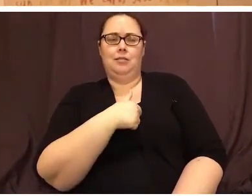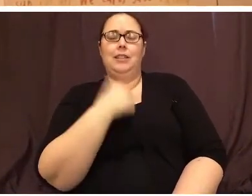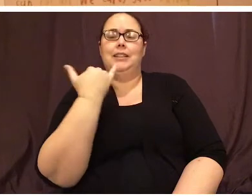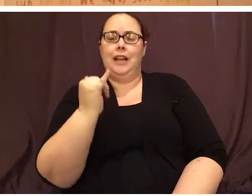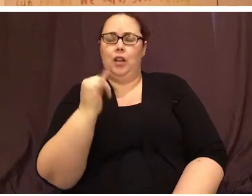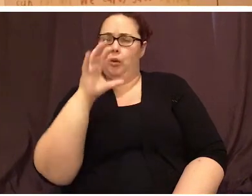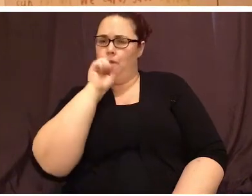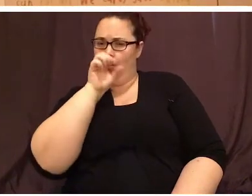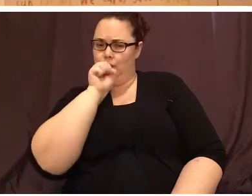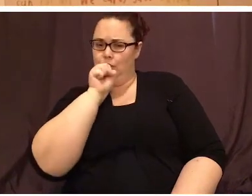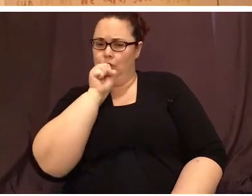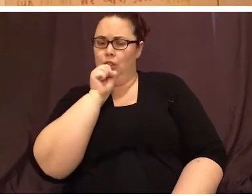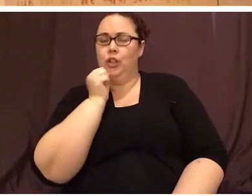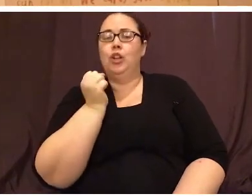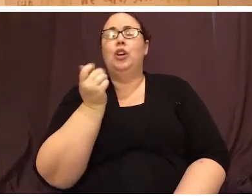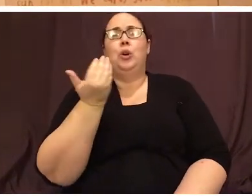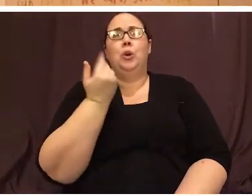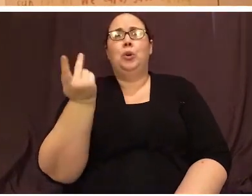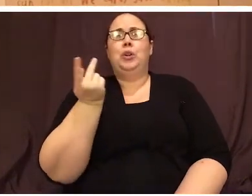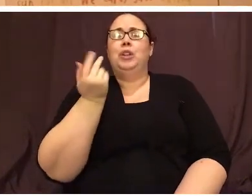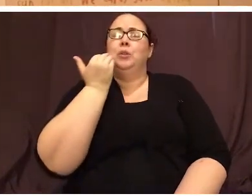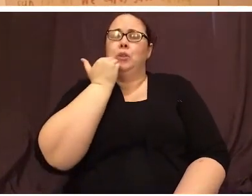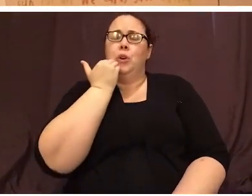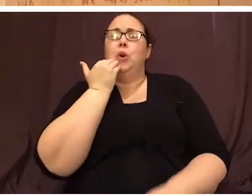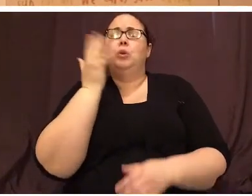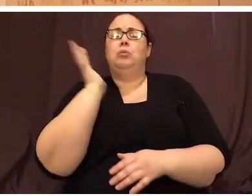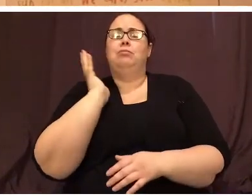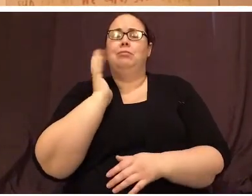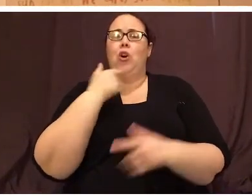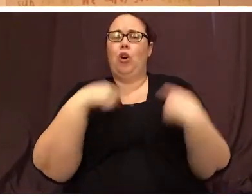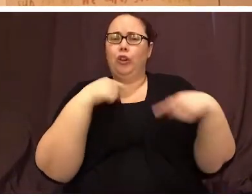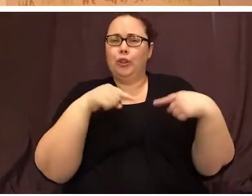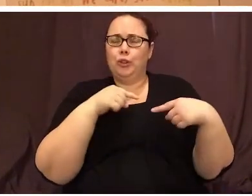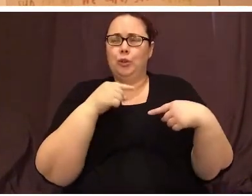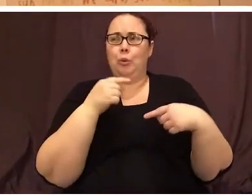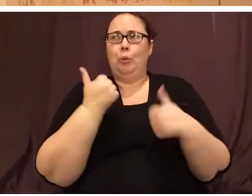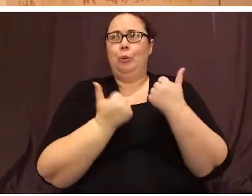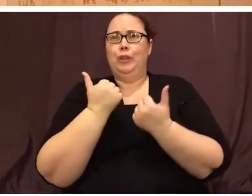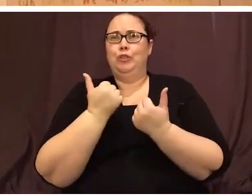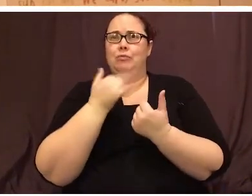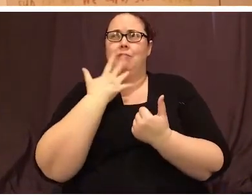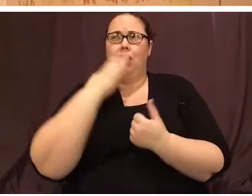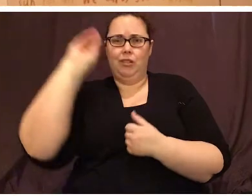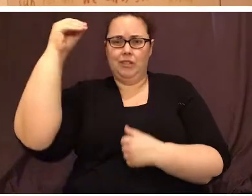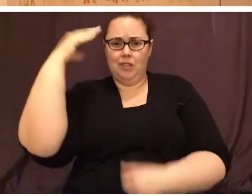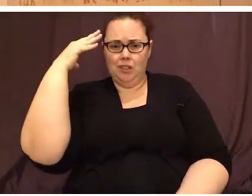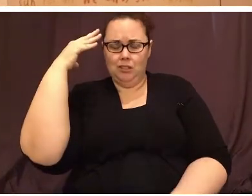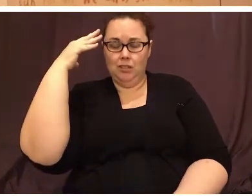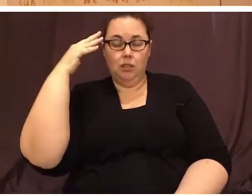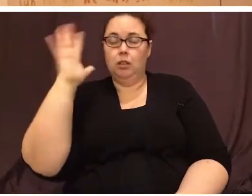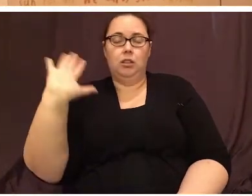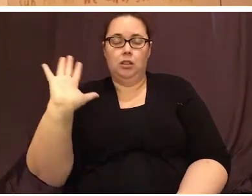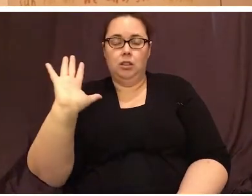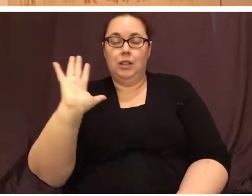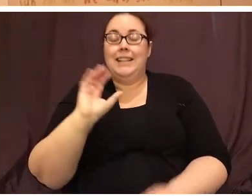orange. We know we used to argue over which of us was the color of the sun. But guess what? Neither of us wants to be the